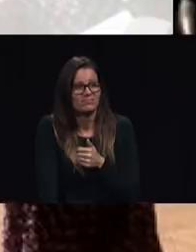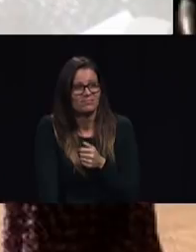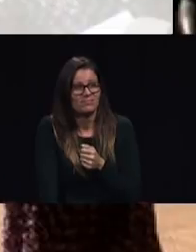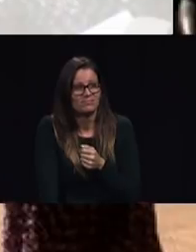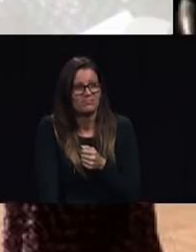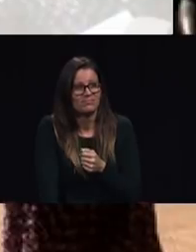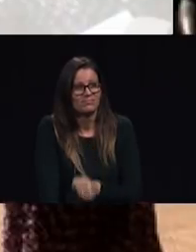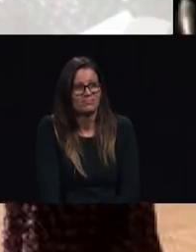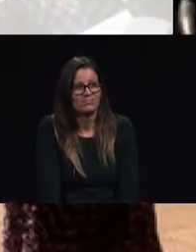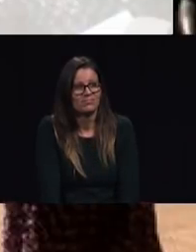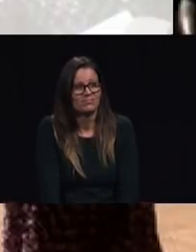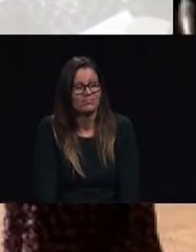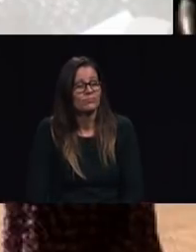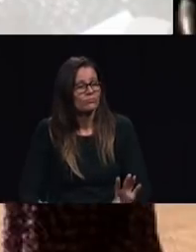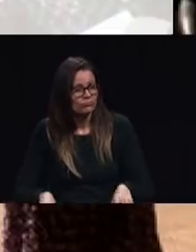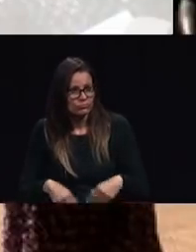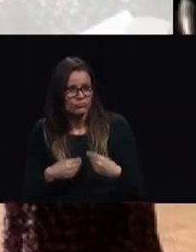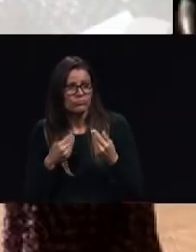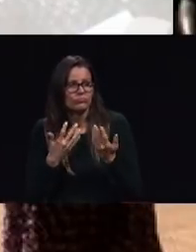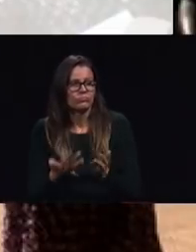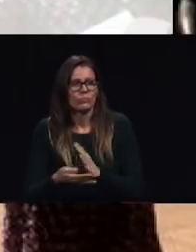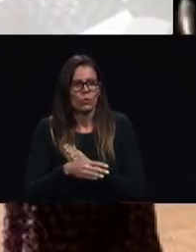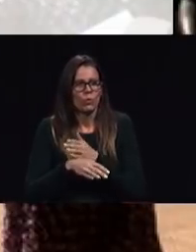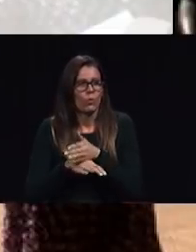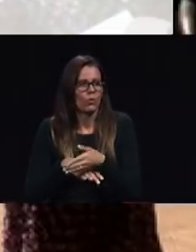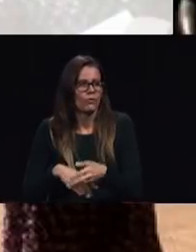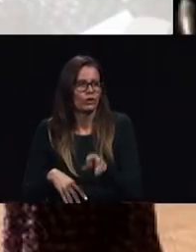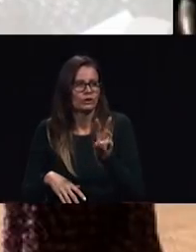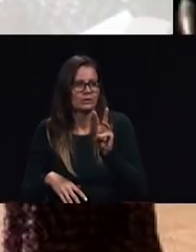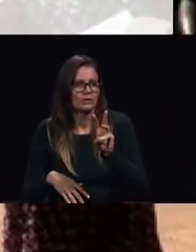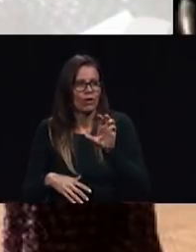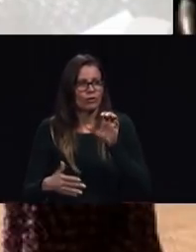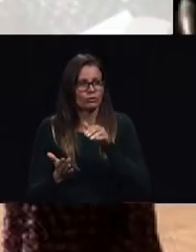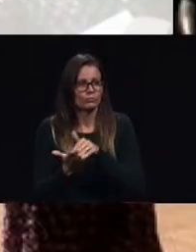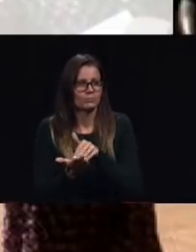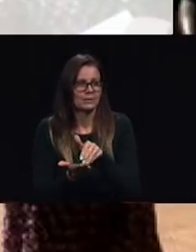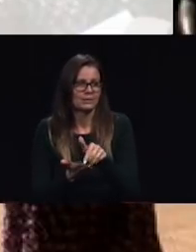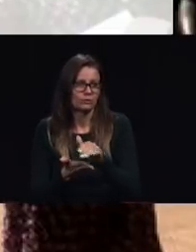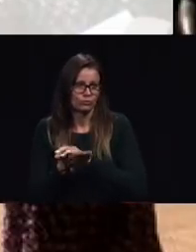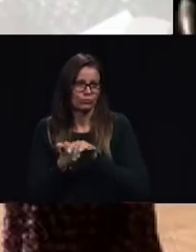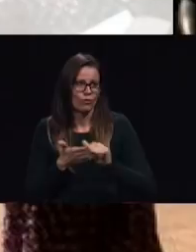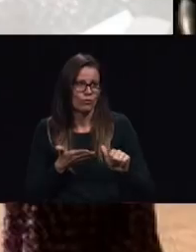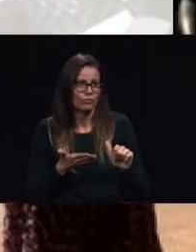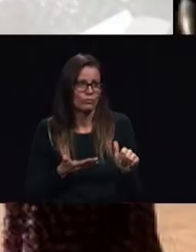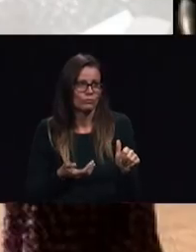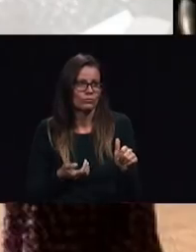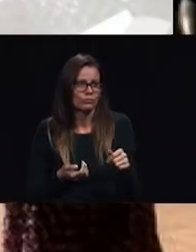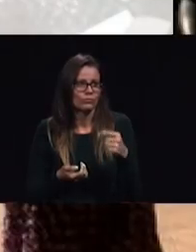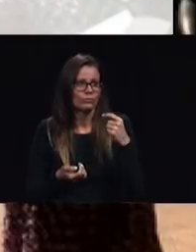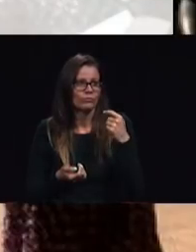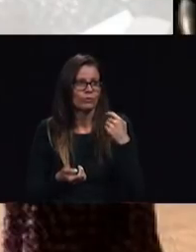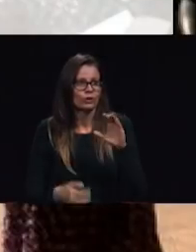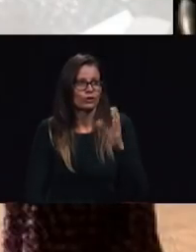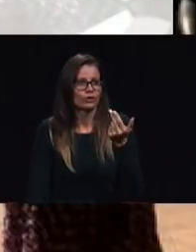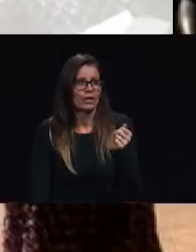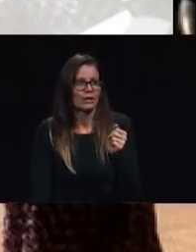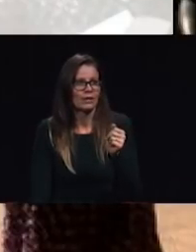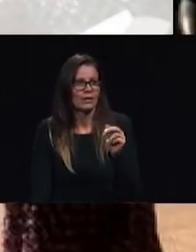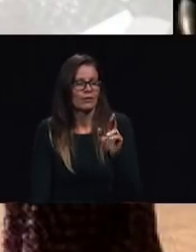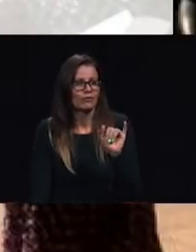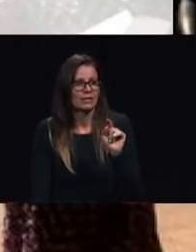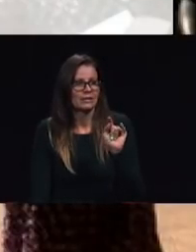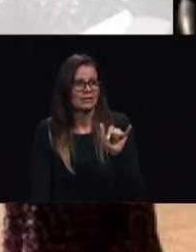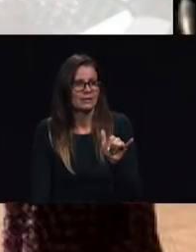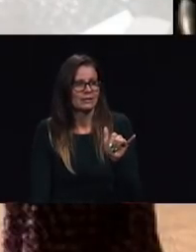more than 600 million dollars of charity health care charity